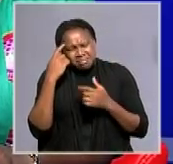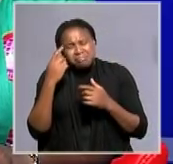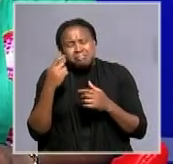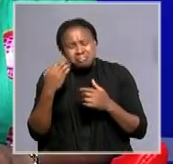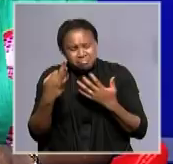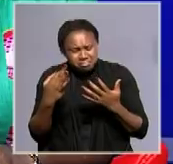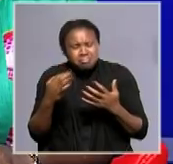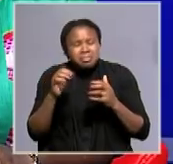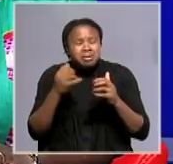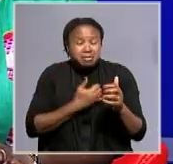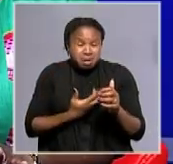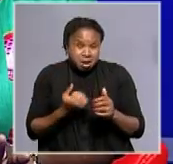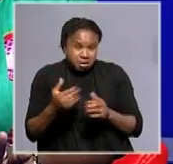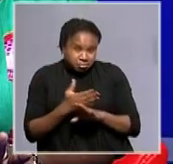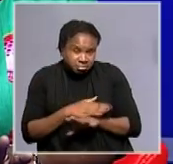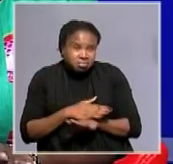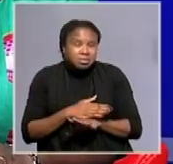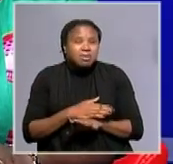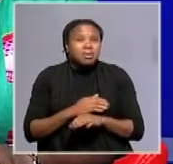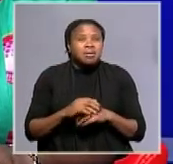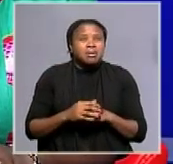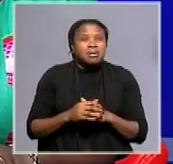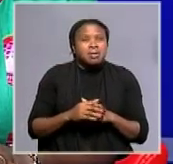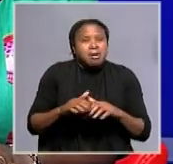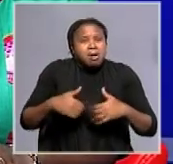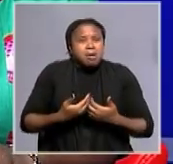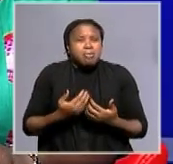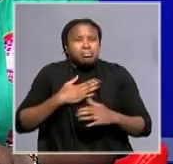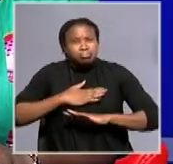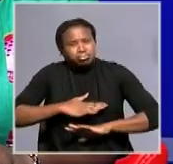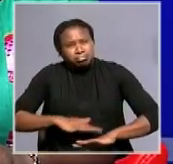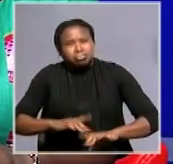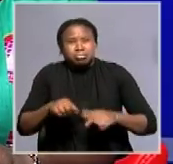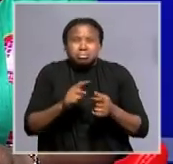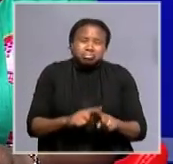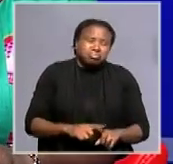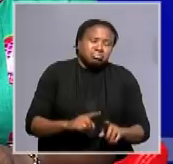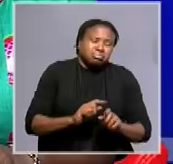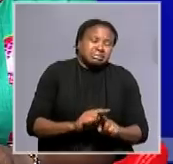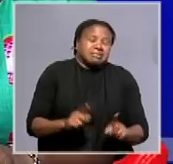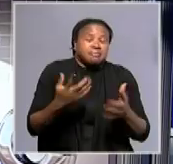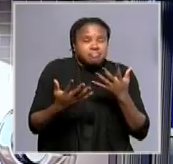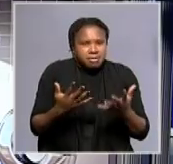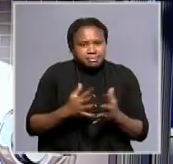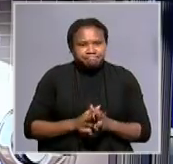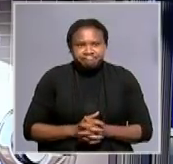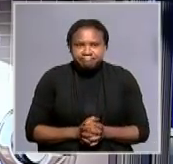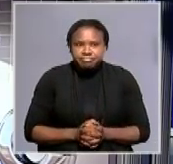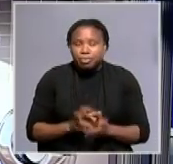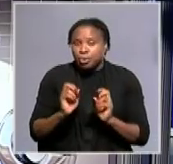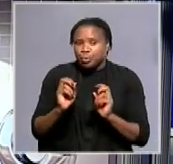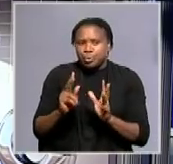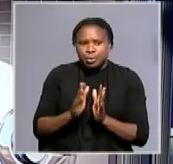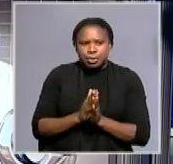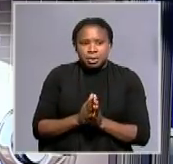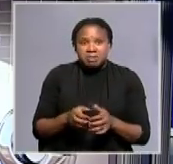alive, how could we cope together? How things could have been different. Yes. Ms. Russo, tell us, since you